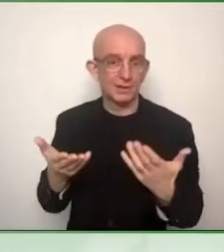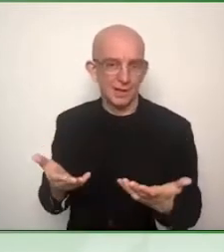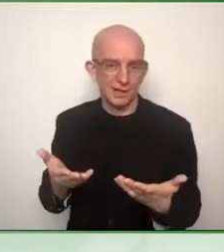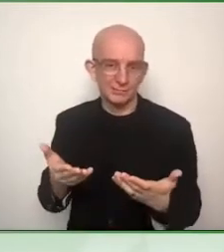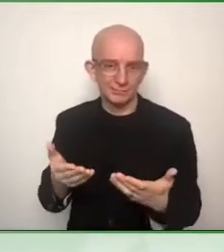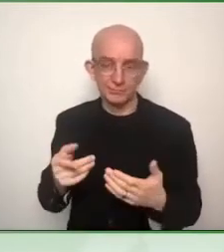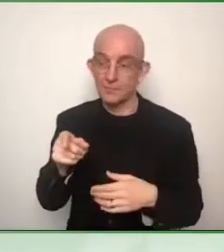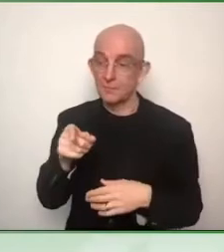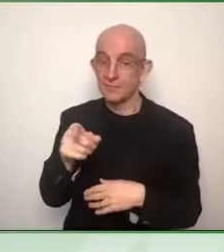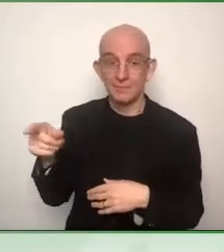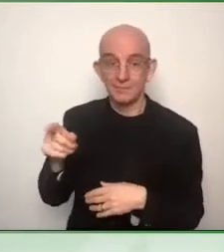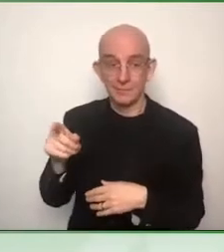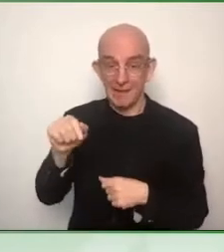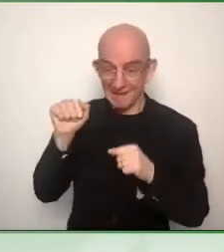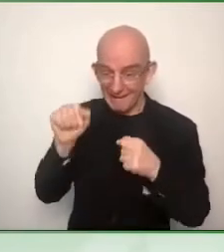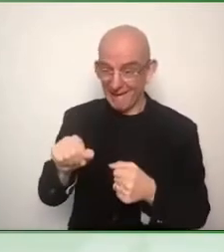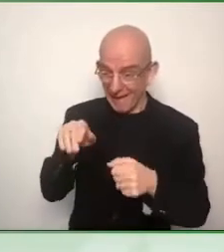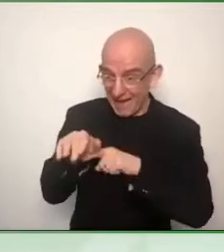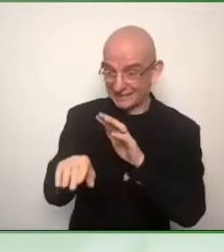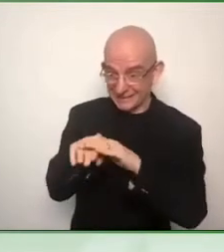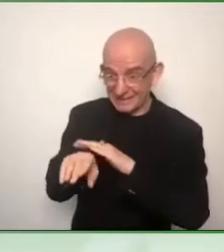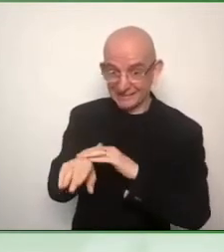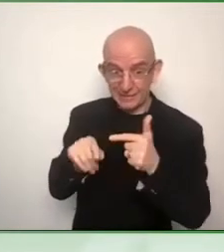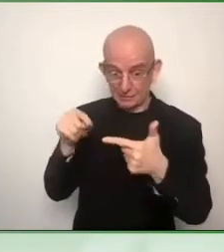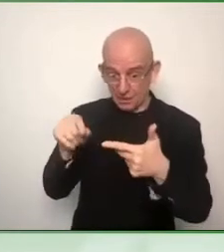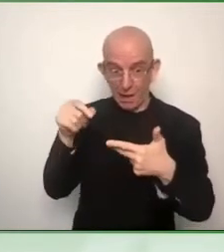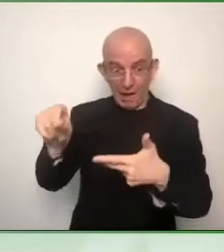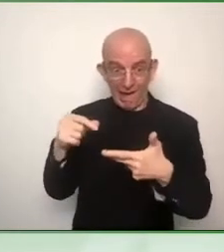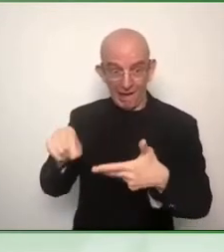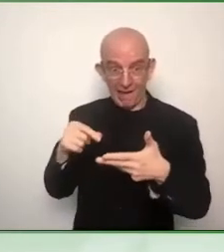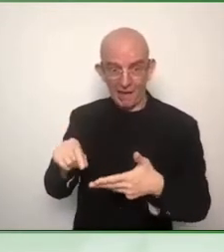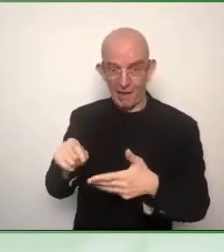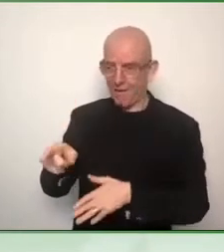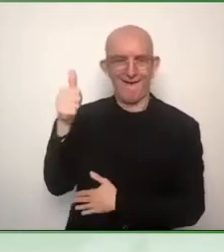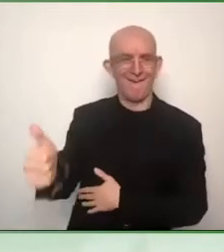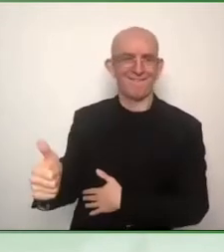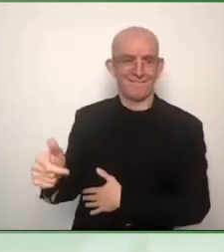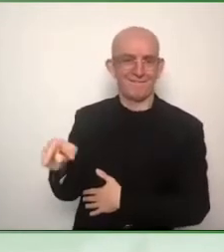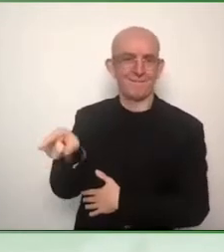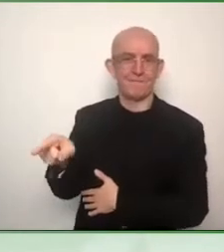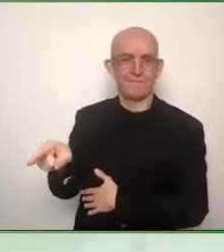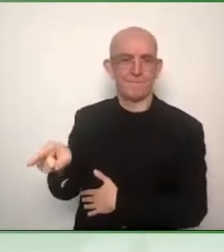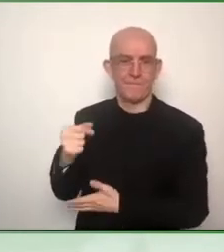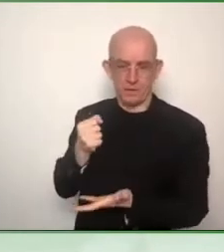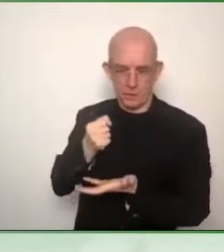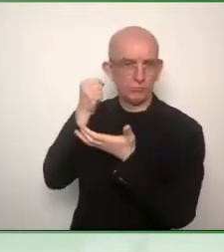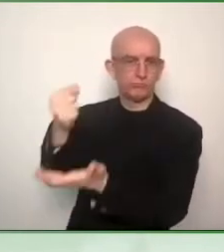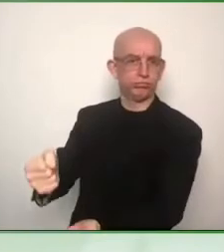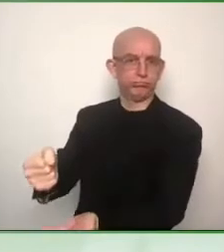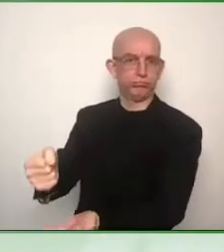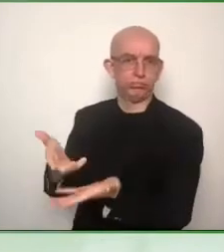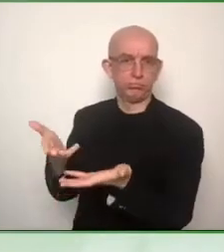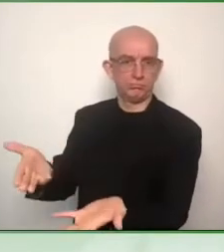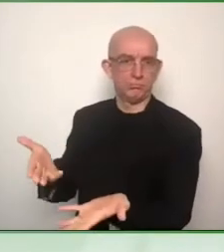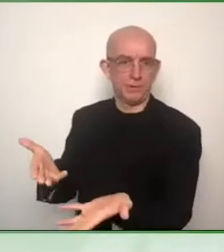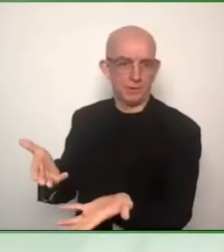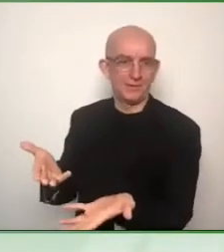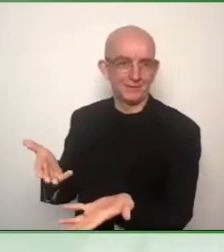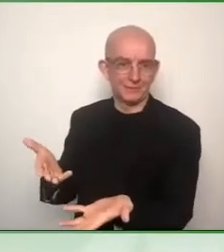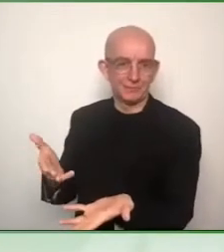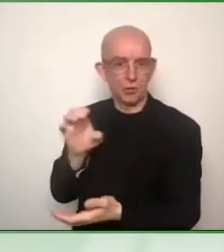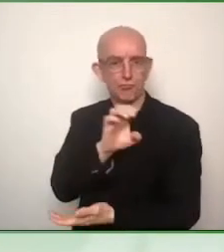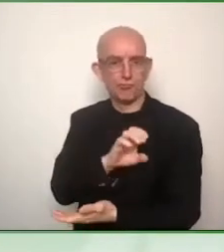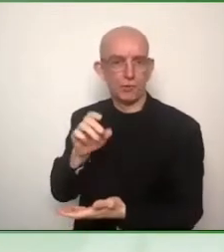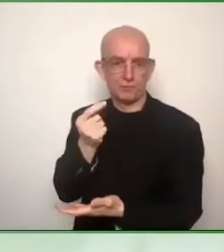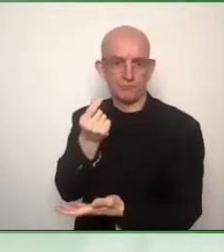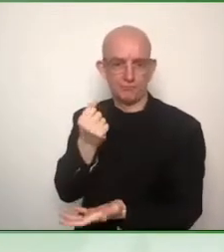that legislation does not say what accessibility is. It just says, you know, basically buy accessible. And here is where there